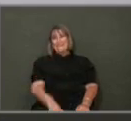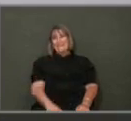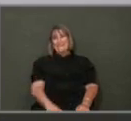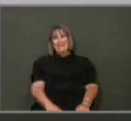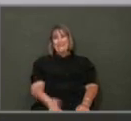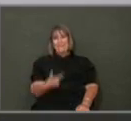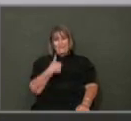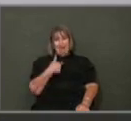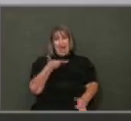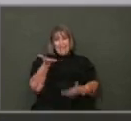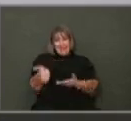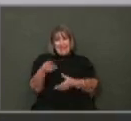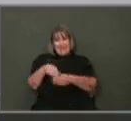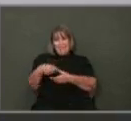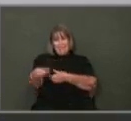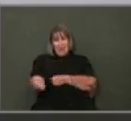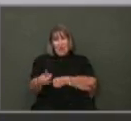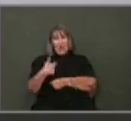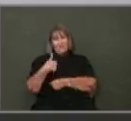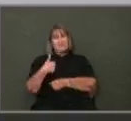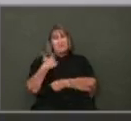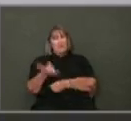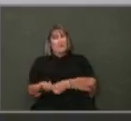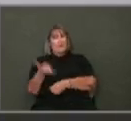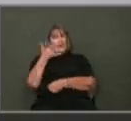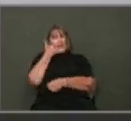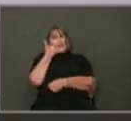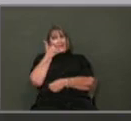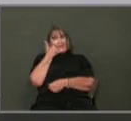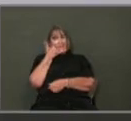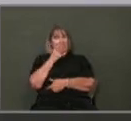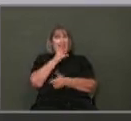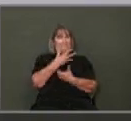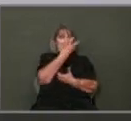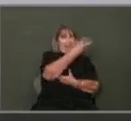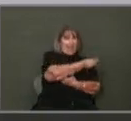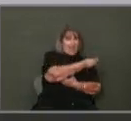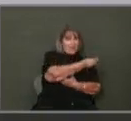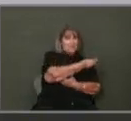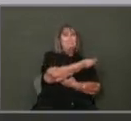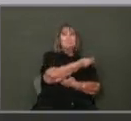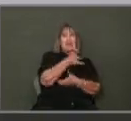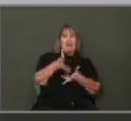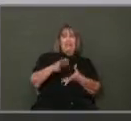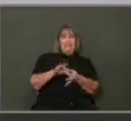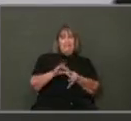your call. If I'm not there, I will return your call when I get back. Okay? All right.